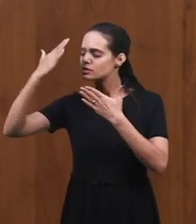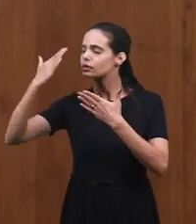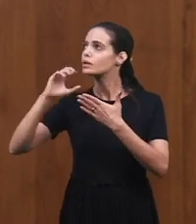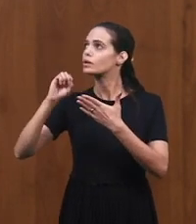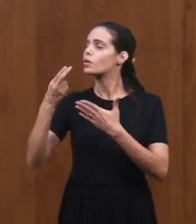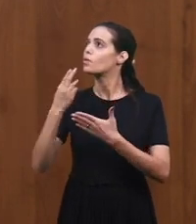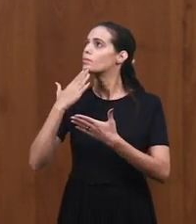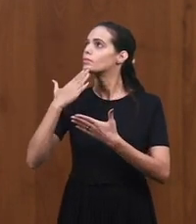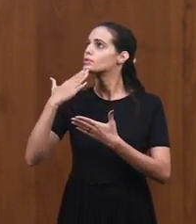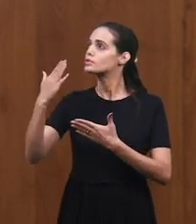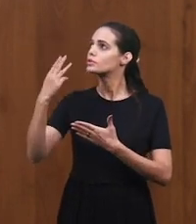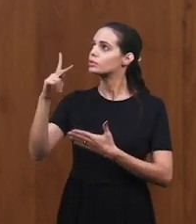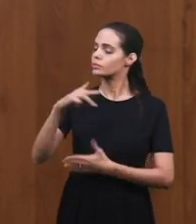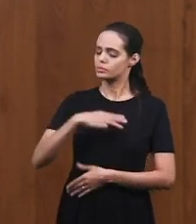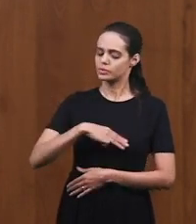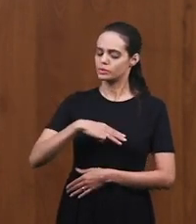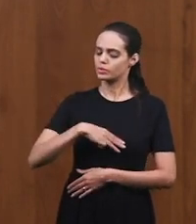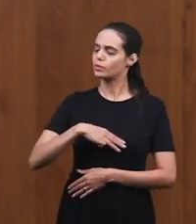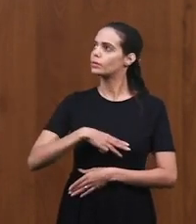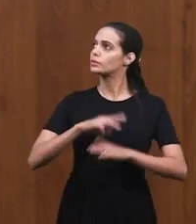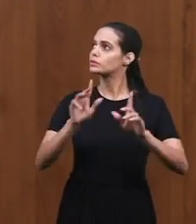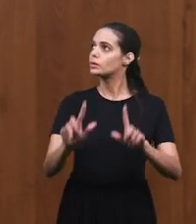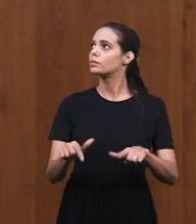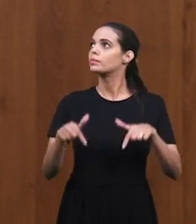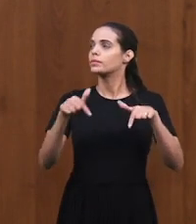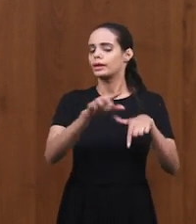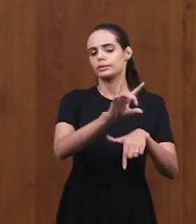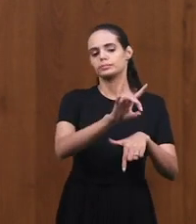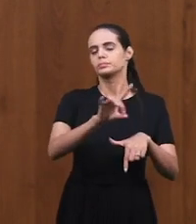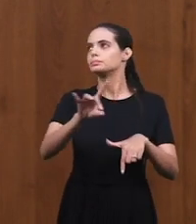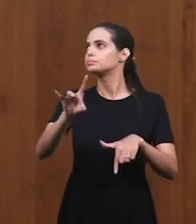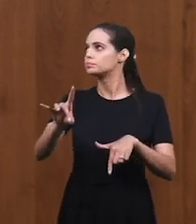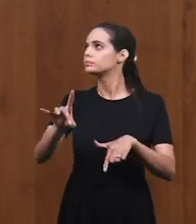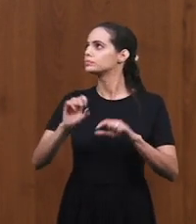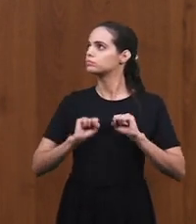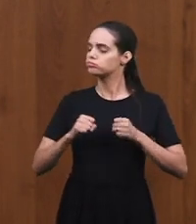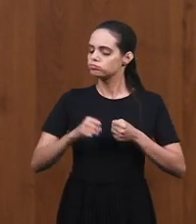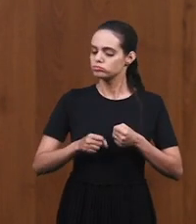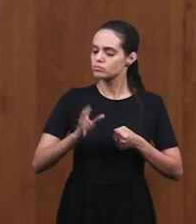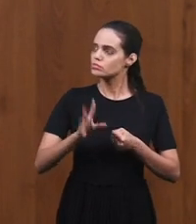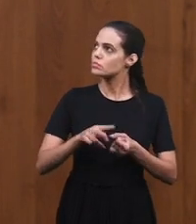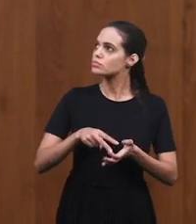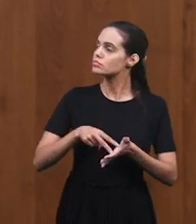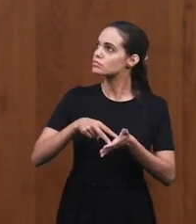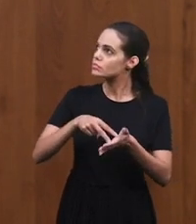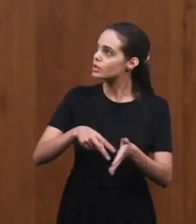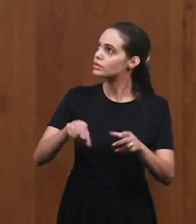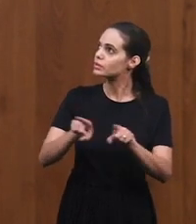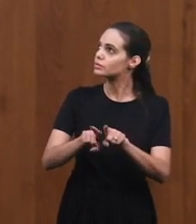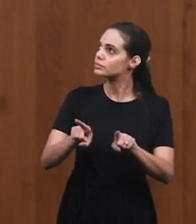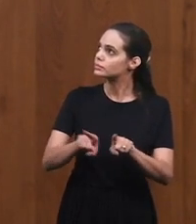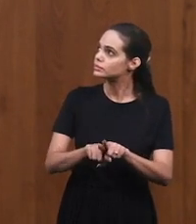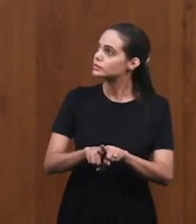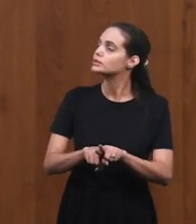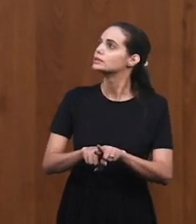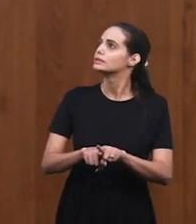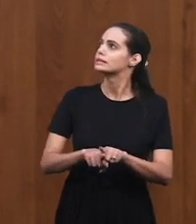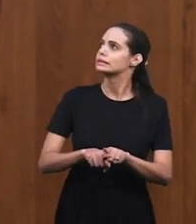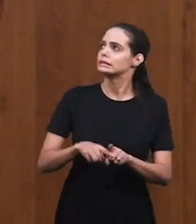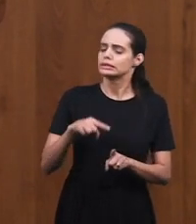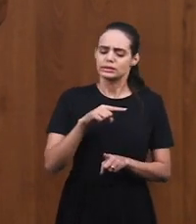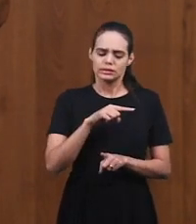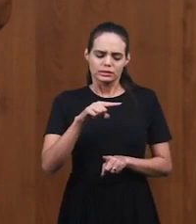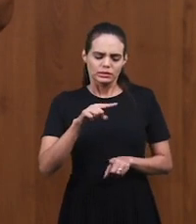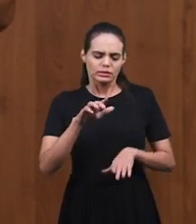mercy, that you may operate in their hearts, sustain those who are standing and fortify and